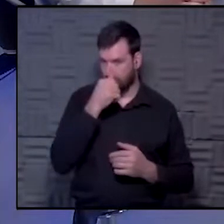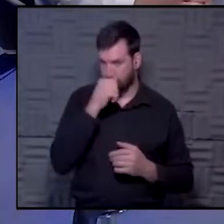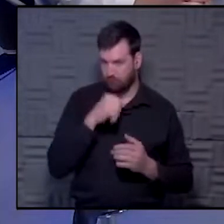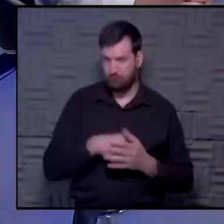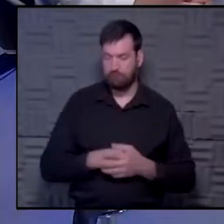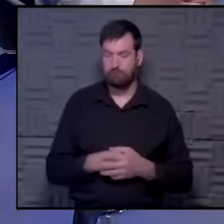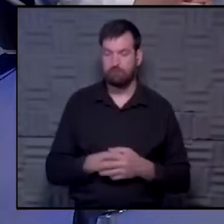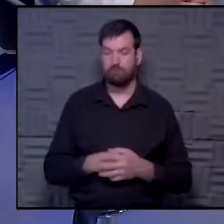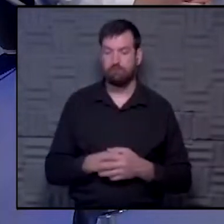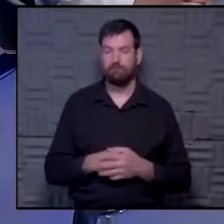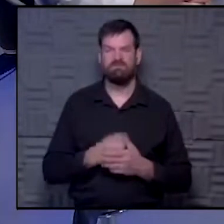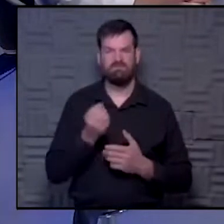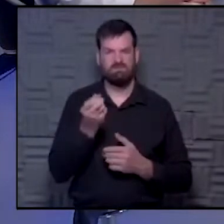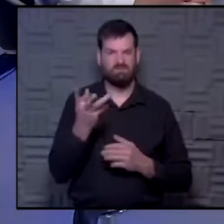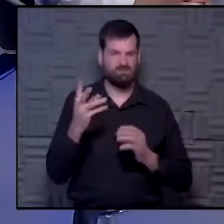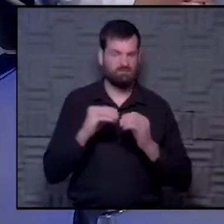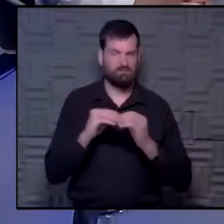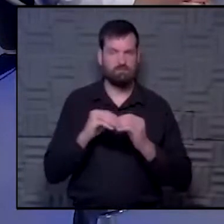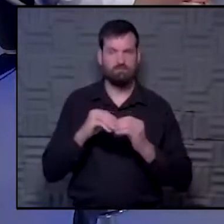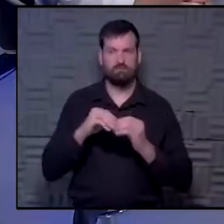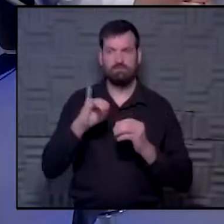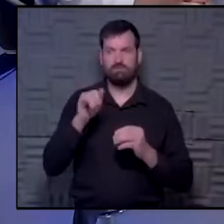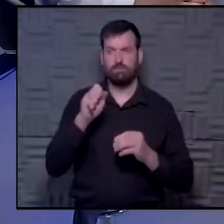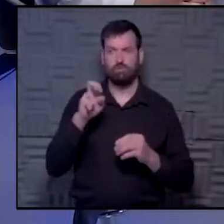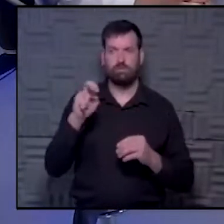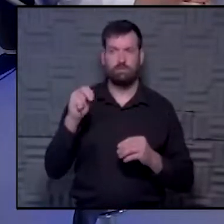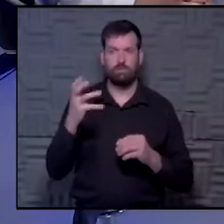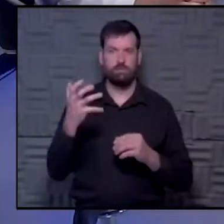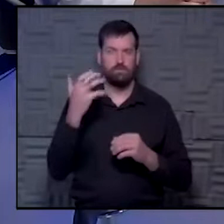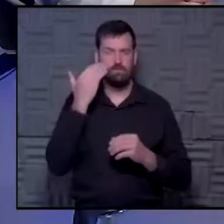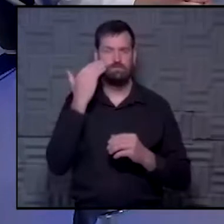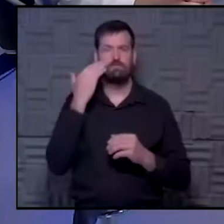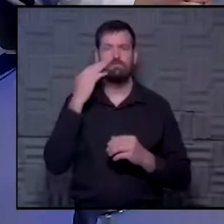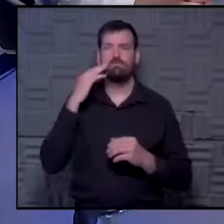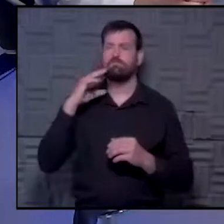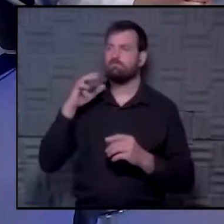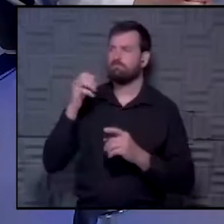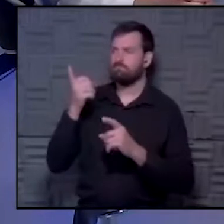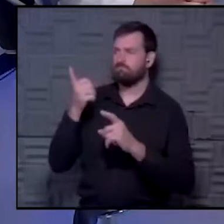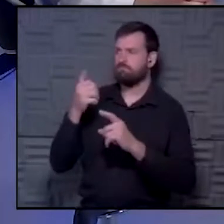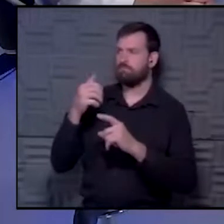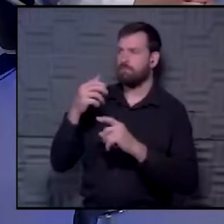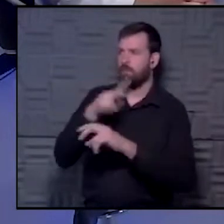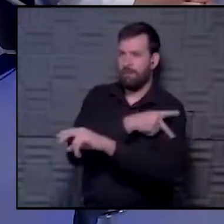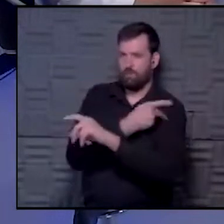a couple more questions. Gene wants to know, how old is the positive patient who is vaccinated?